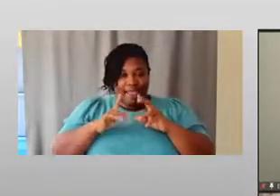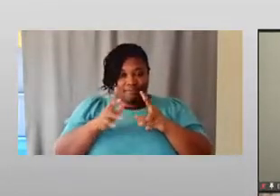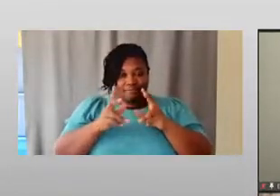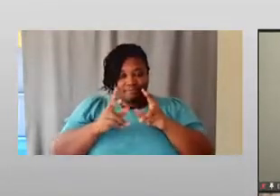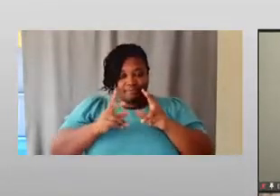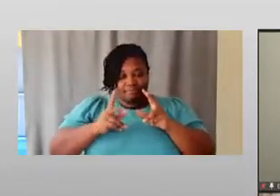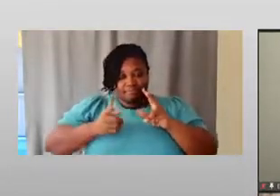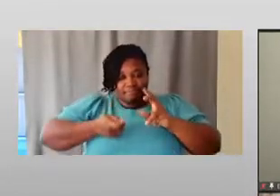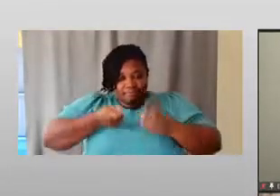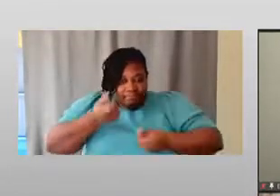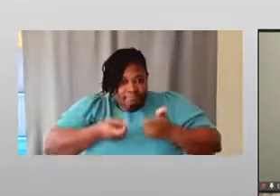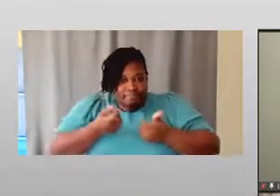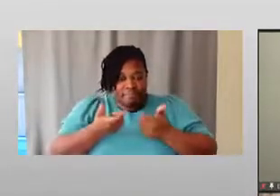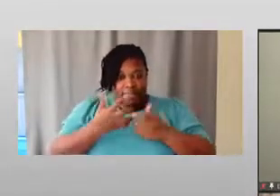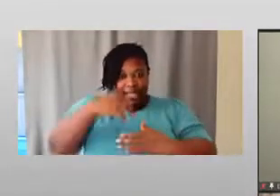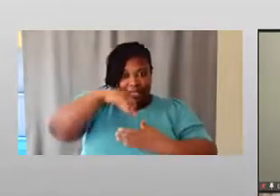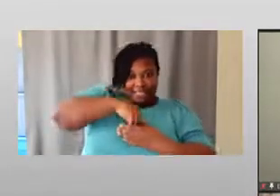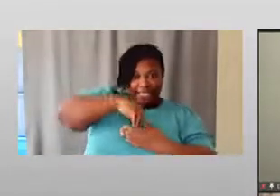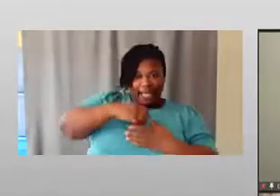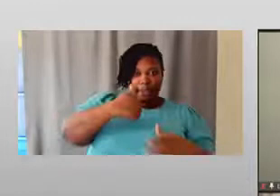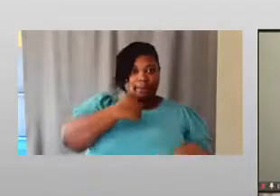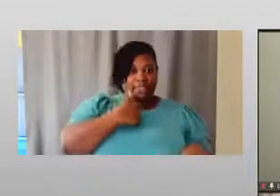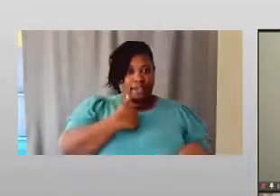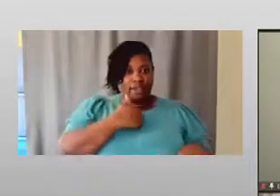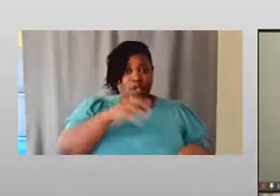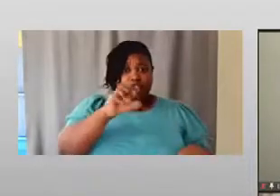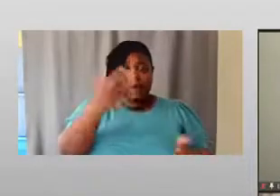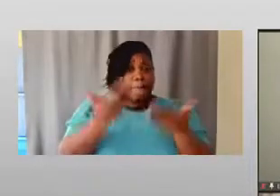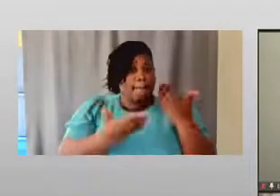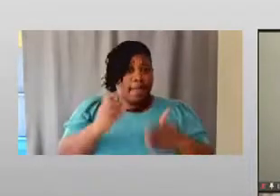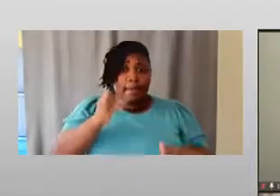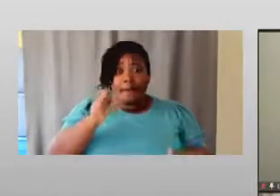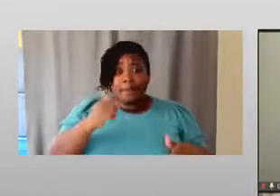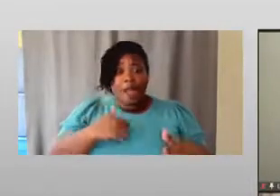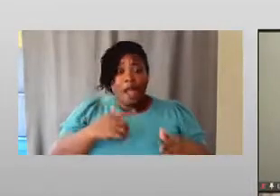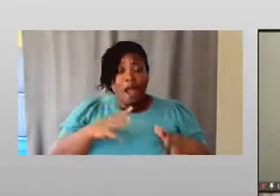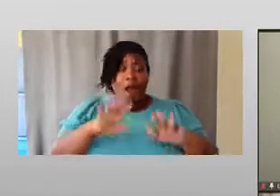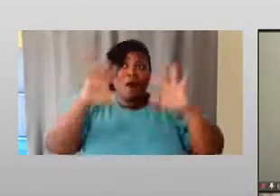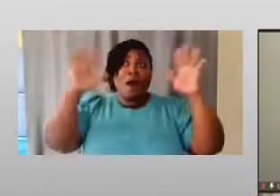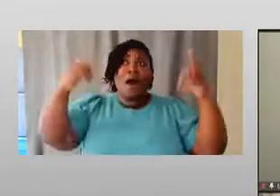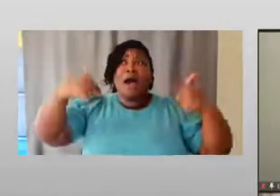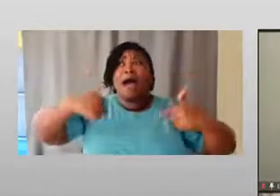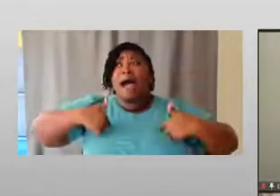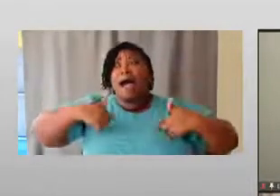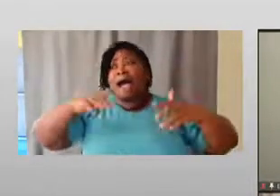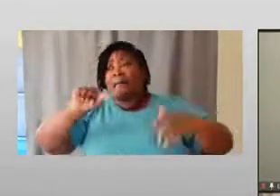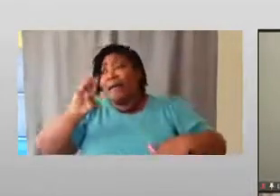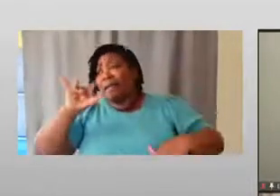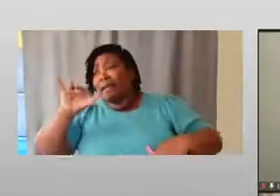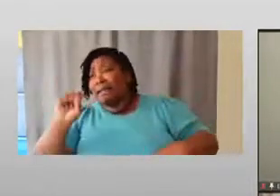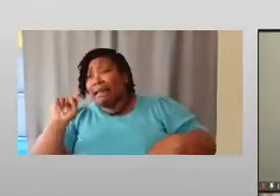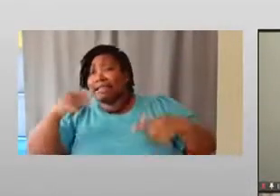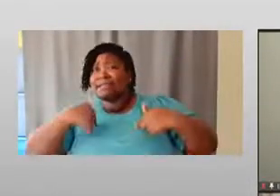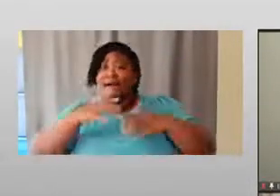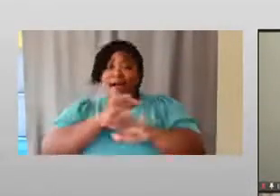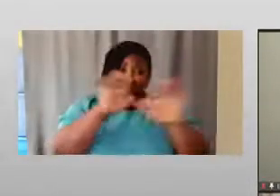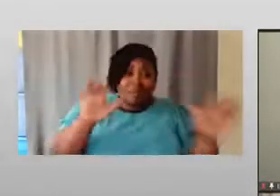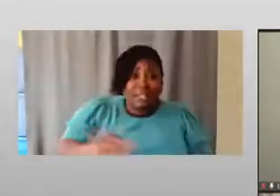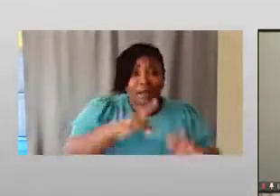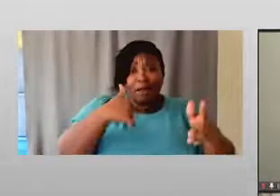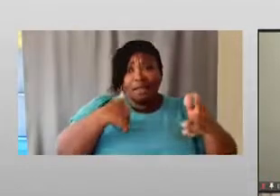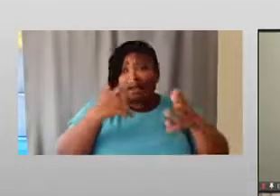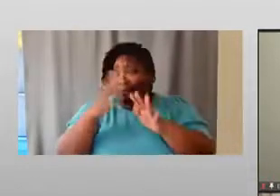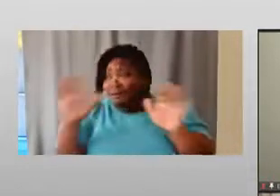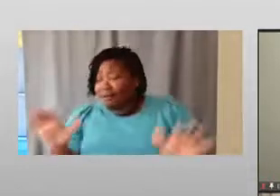even though I may not have been outwardly like, oh, no, I'm ableist and I've done this and I've done that and tried to